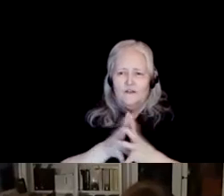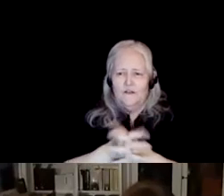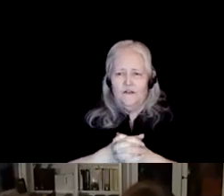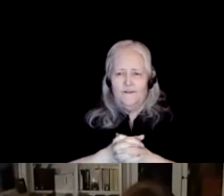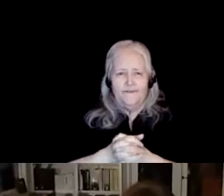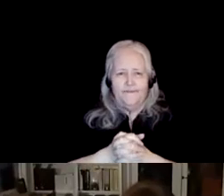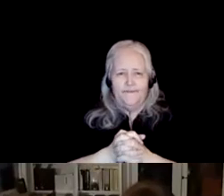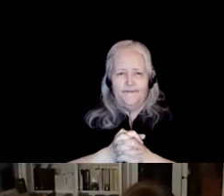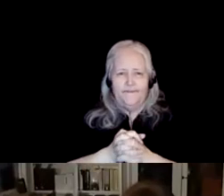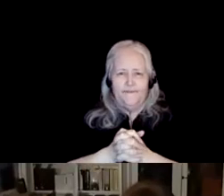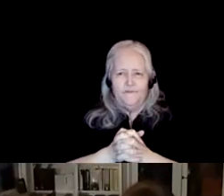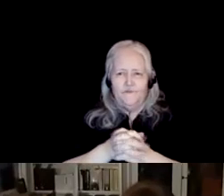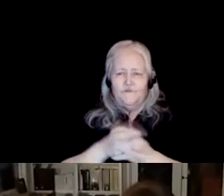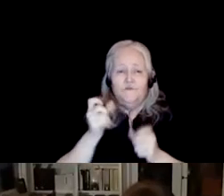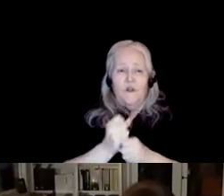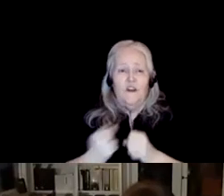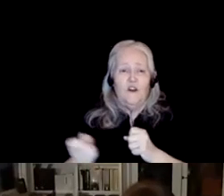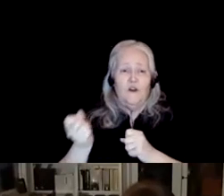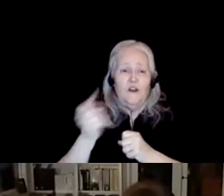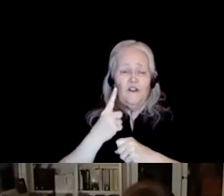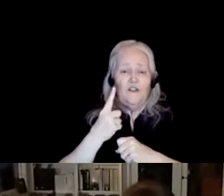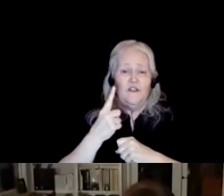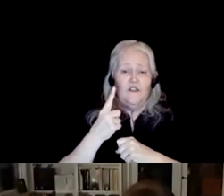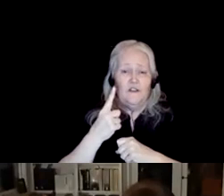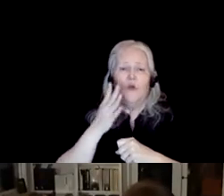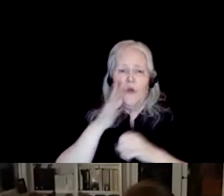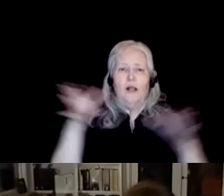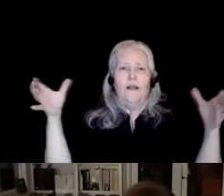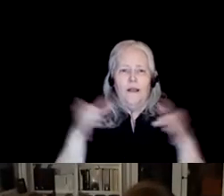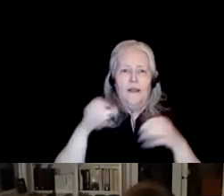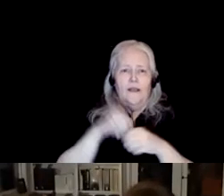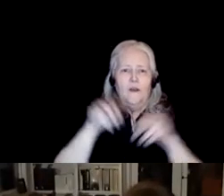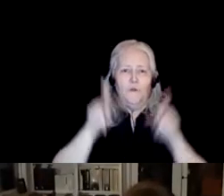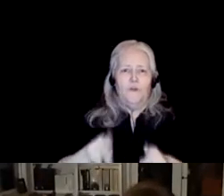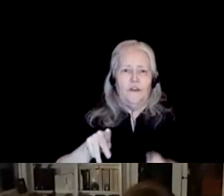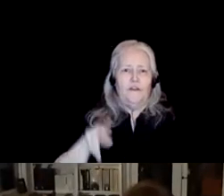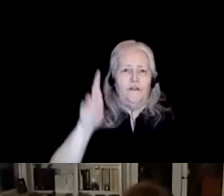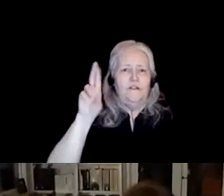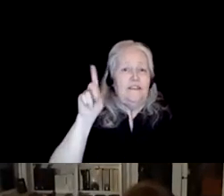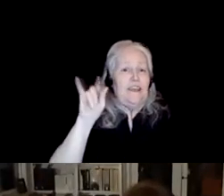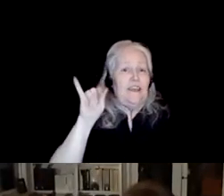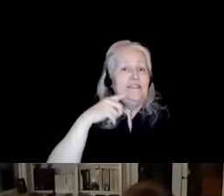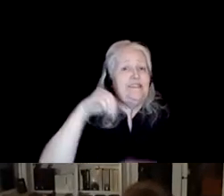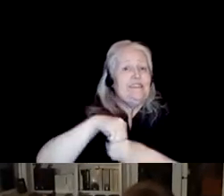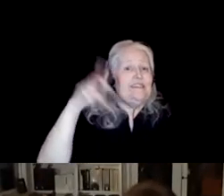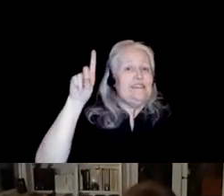Yes, and next year in person. In Washington DC. Yes.